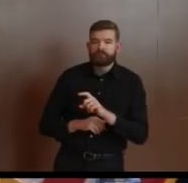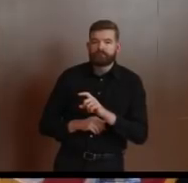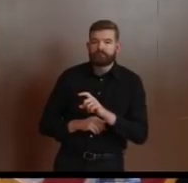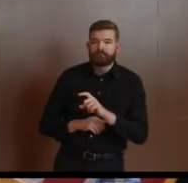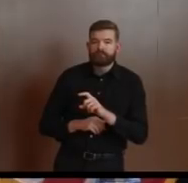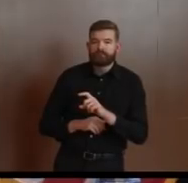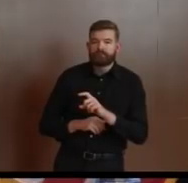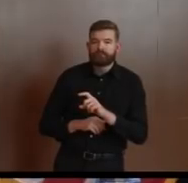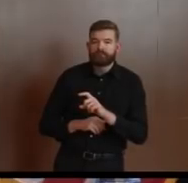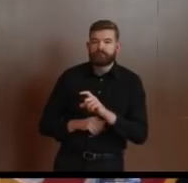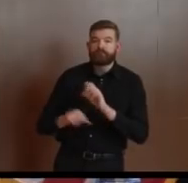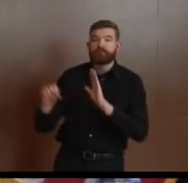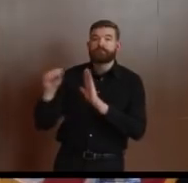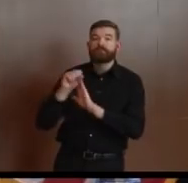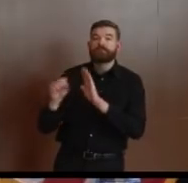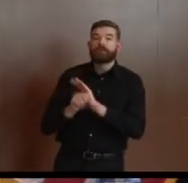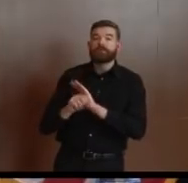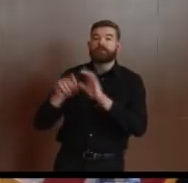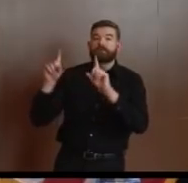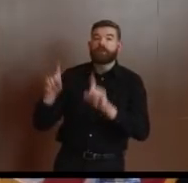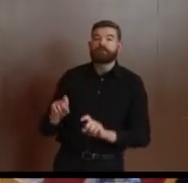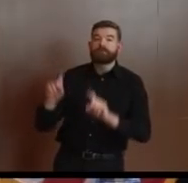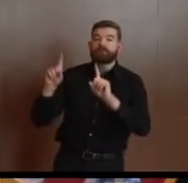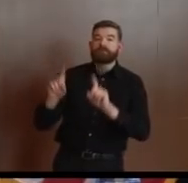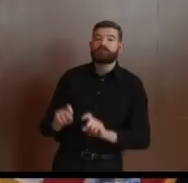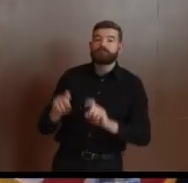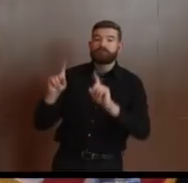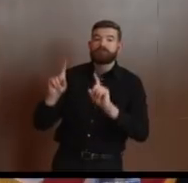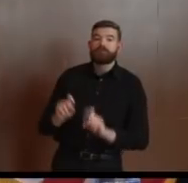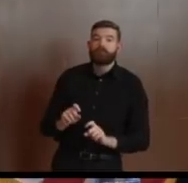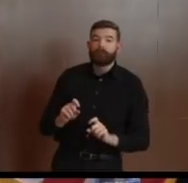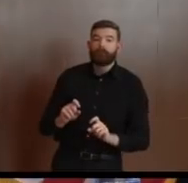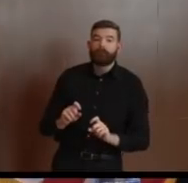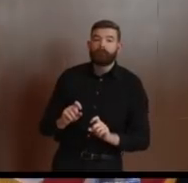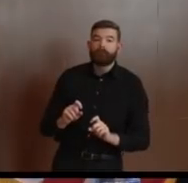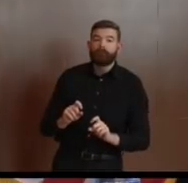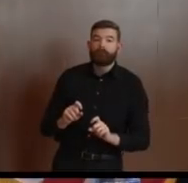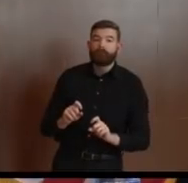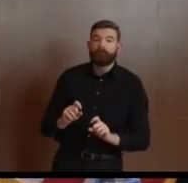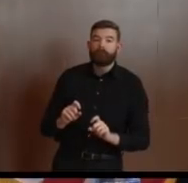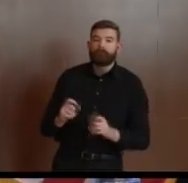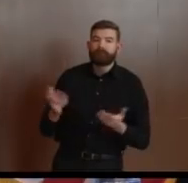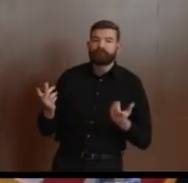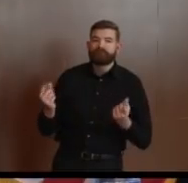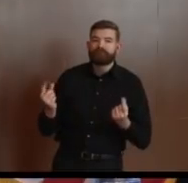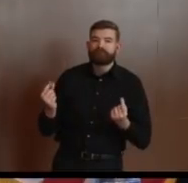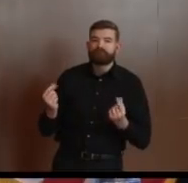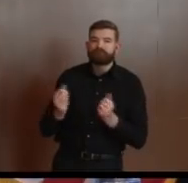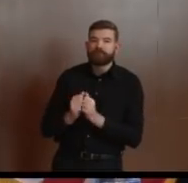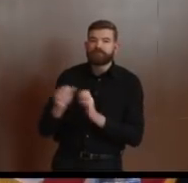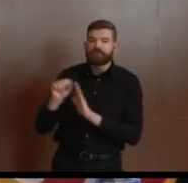understand the federal directive that came out at the end of the week, as well as our own reality. We know we owe you an answer,